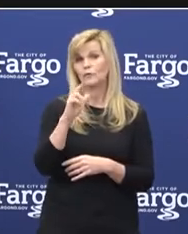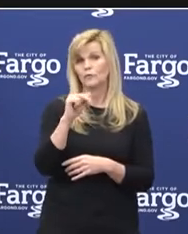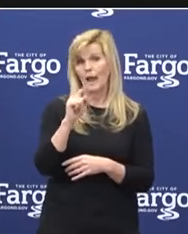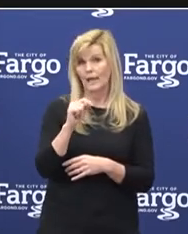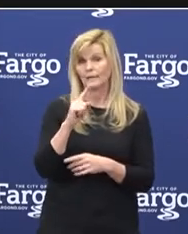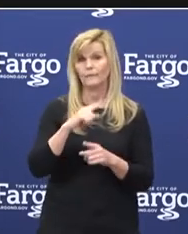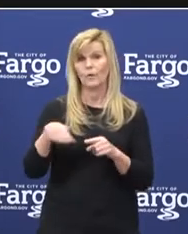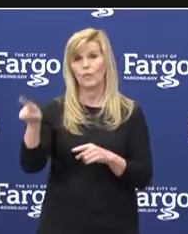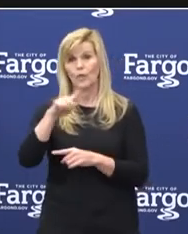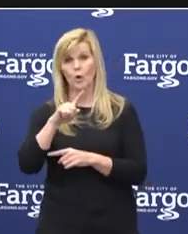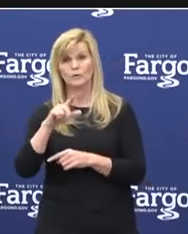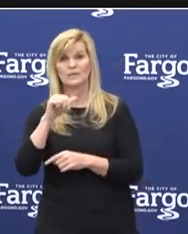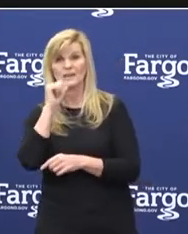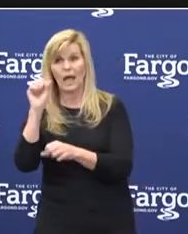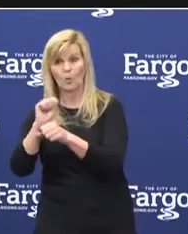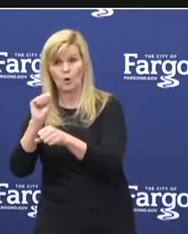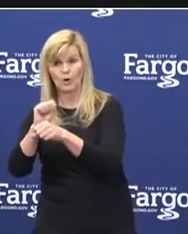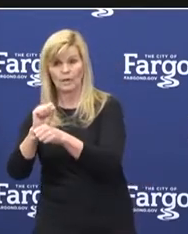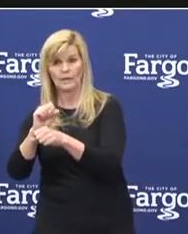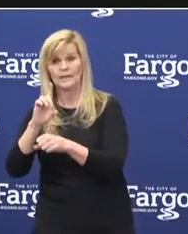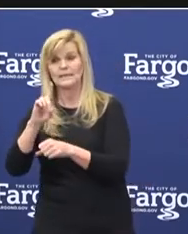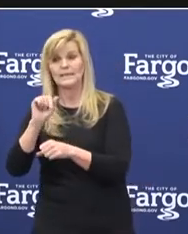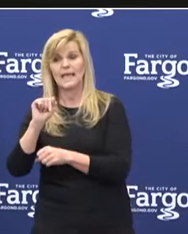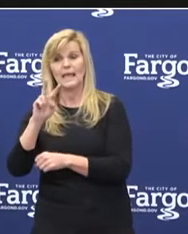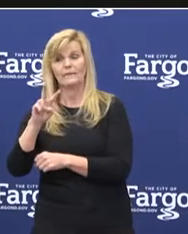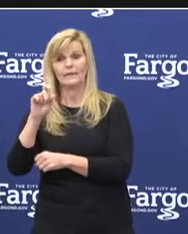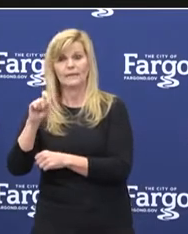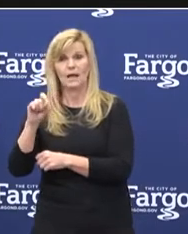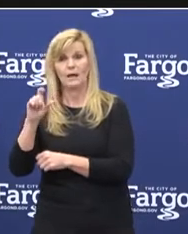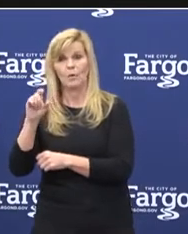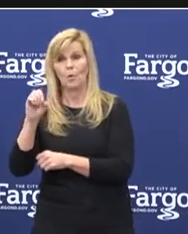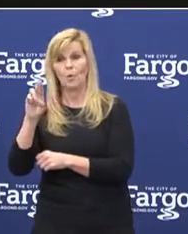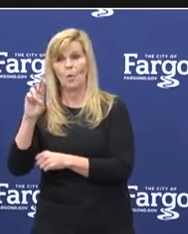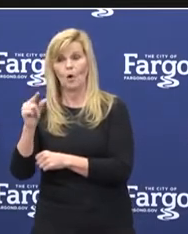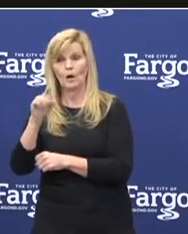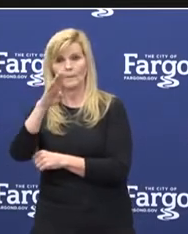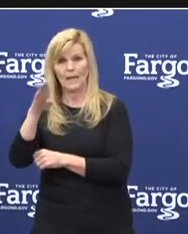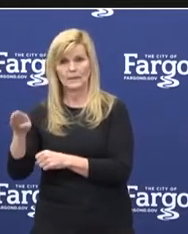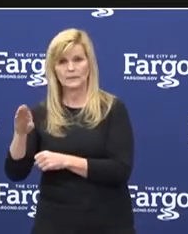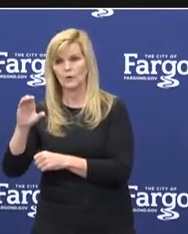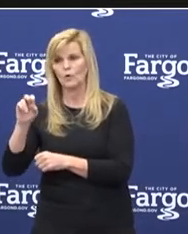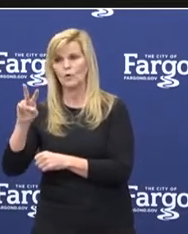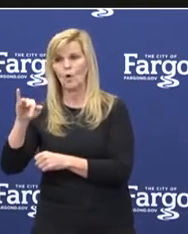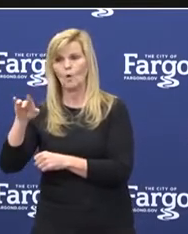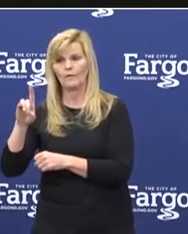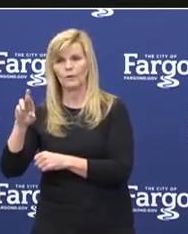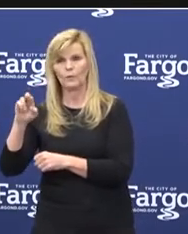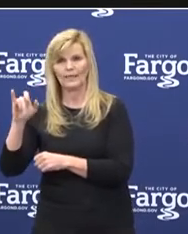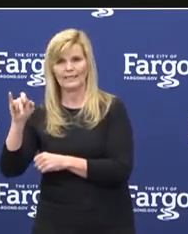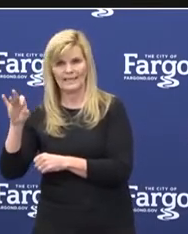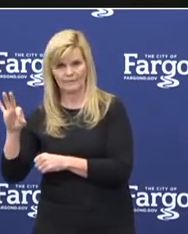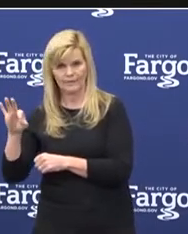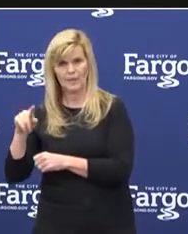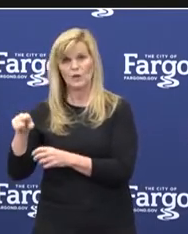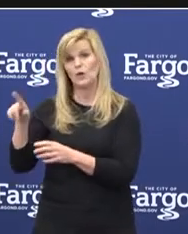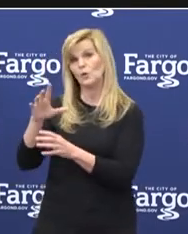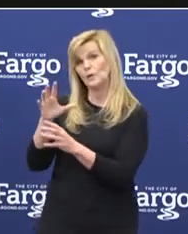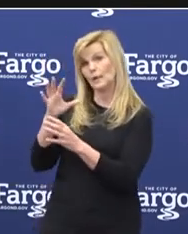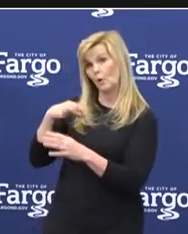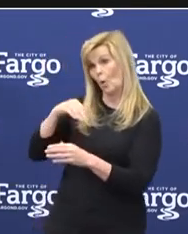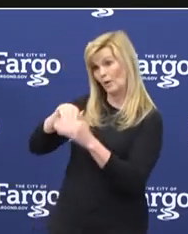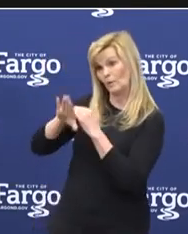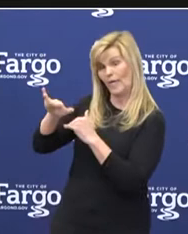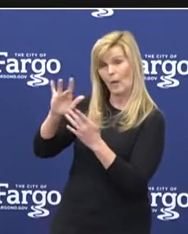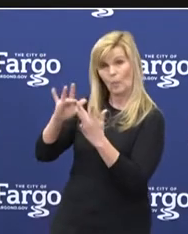relief that can be found at dav.org backslash COVID relief. Again, dav.org backslash